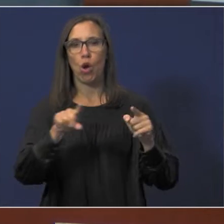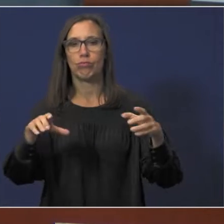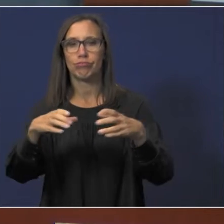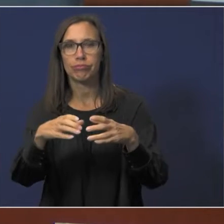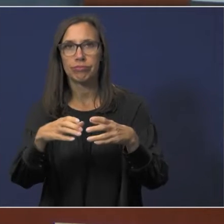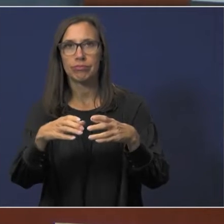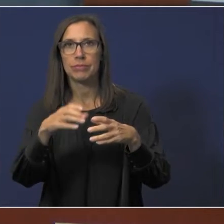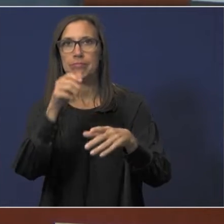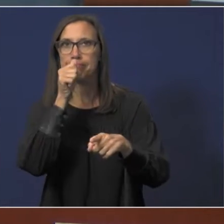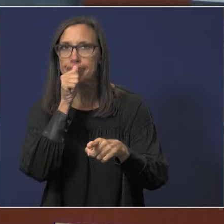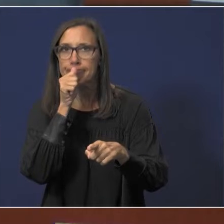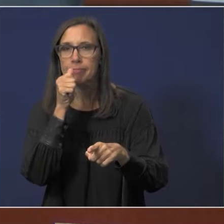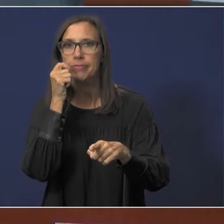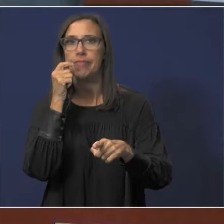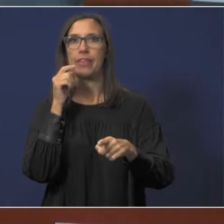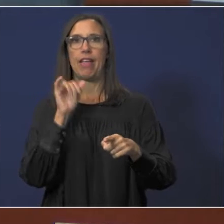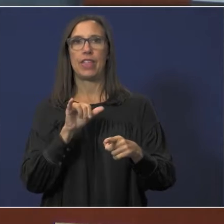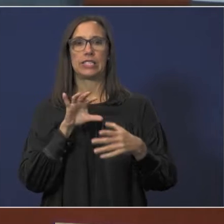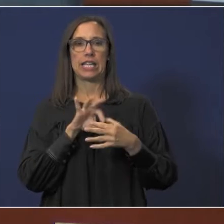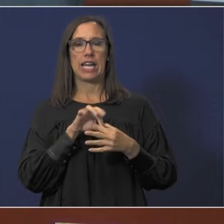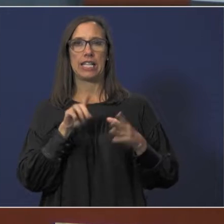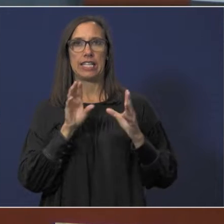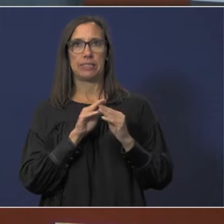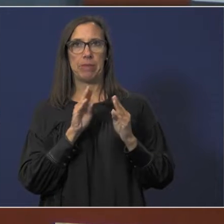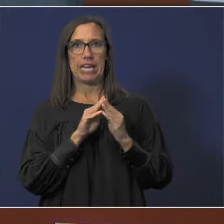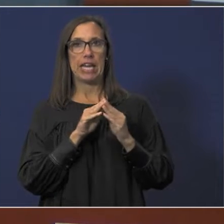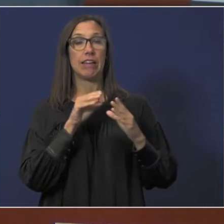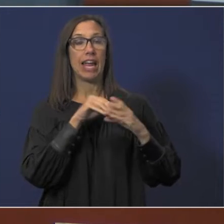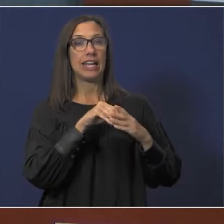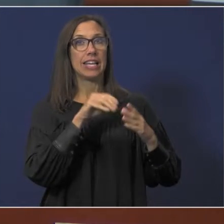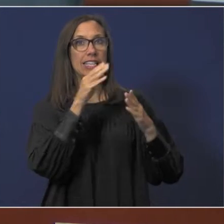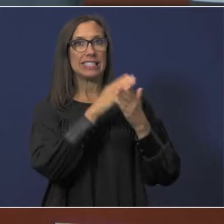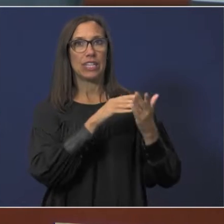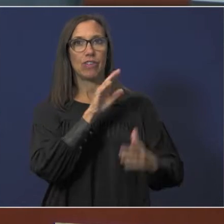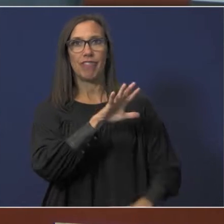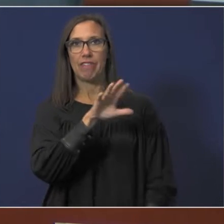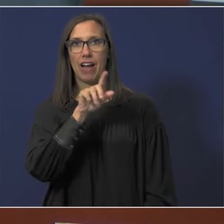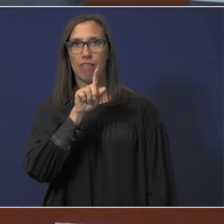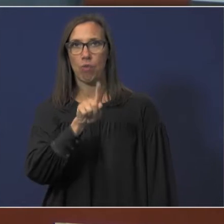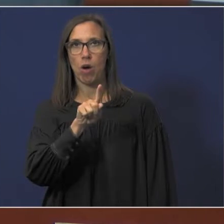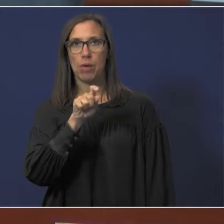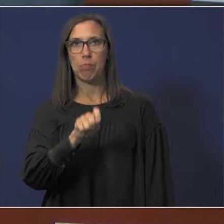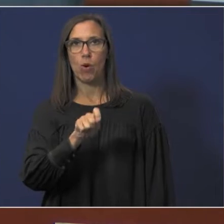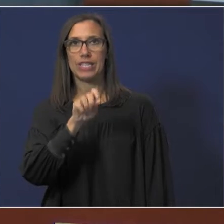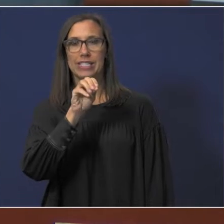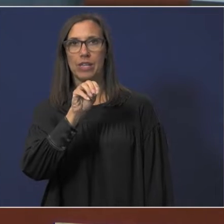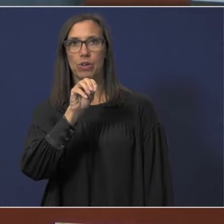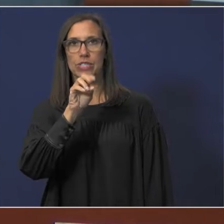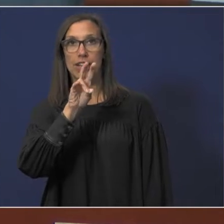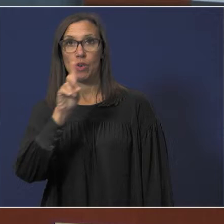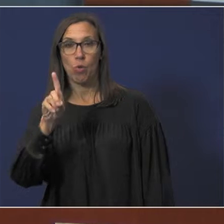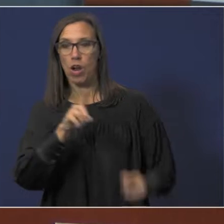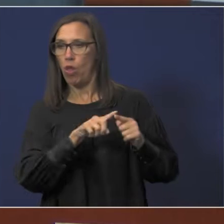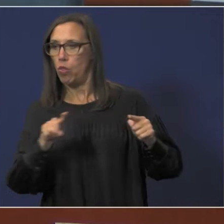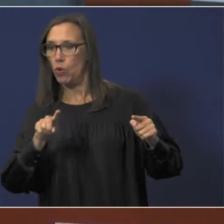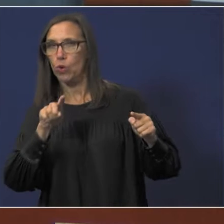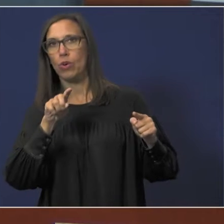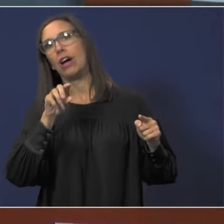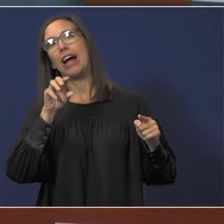matters duly posted for this meeting as permitted by Sections 551.071 through 551